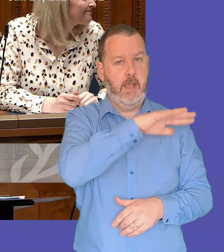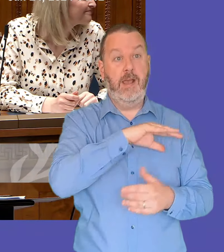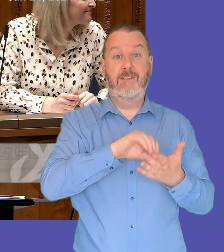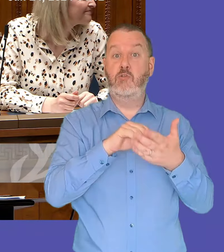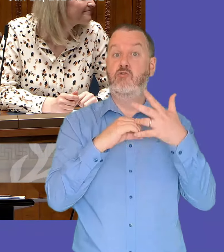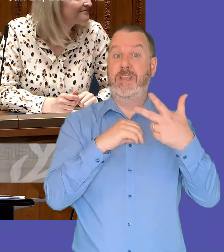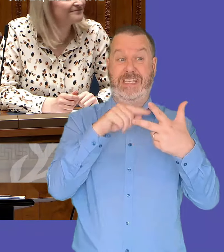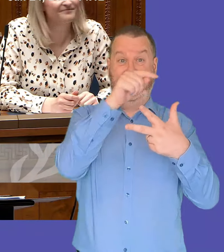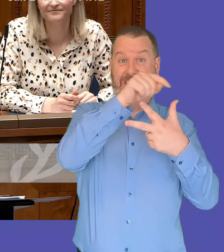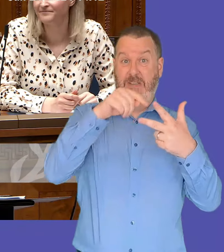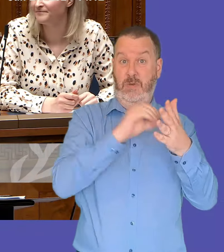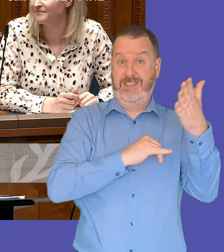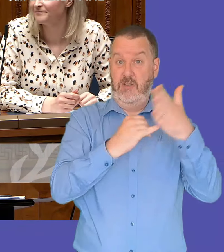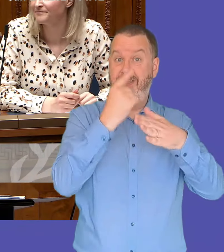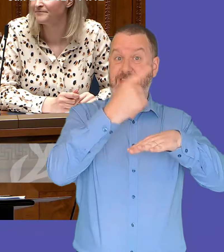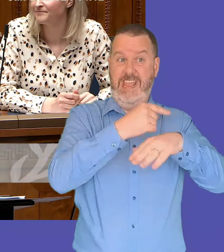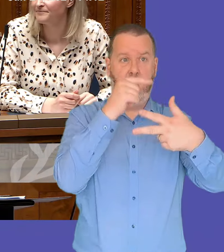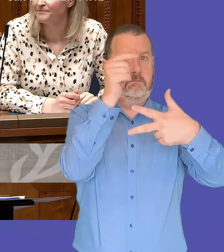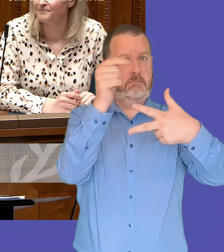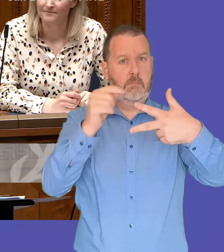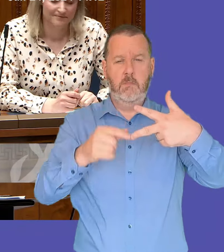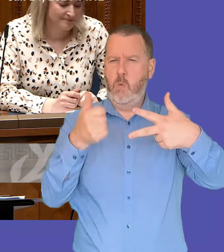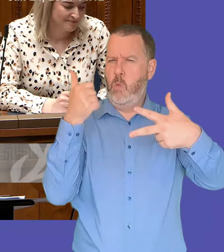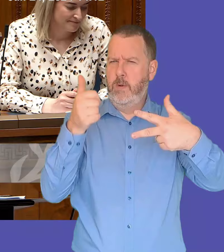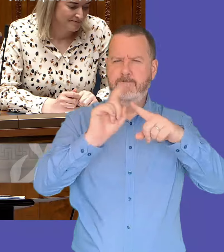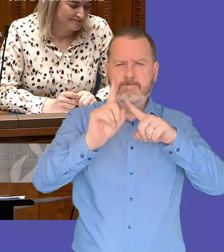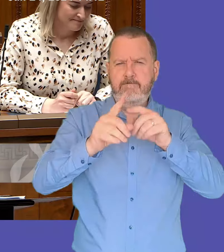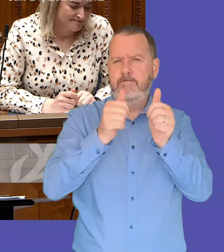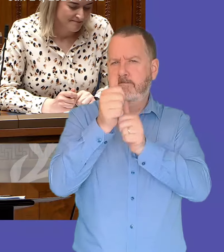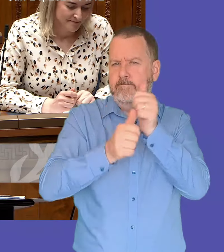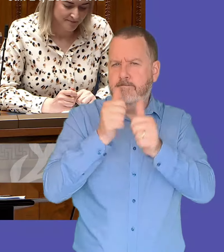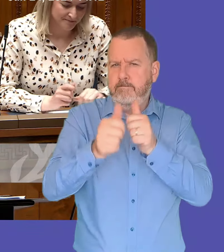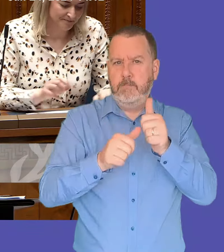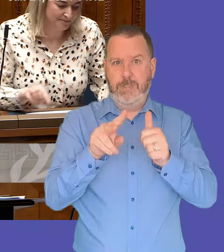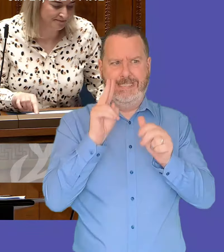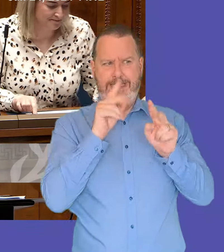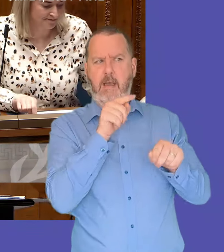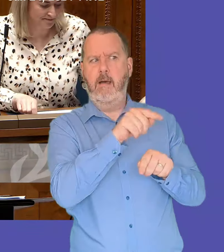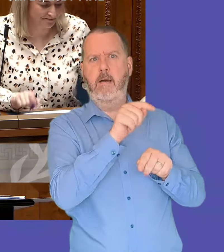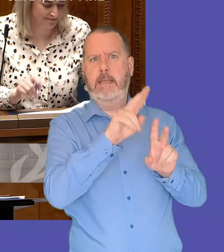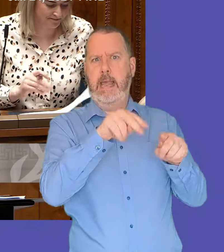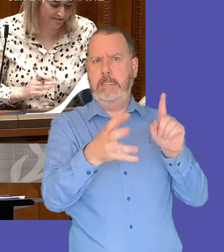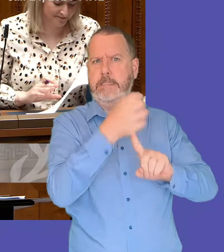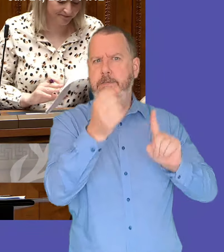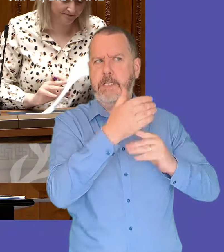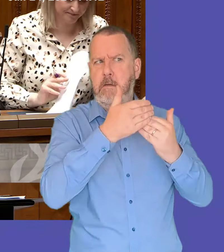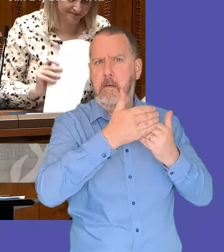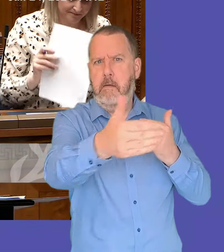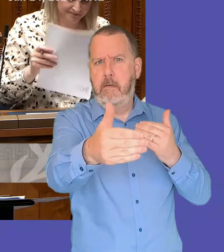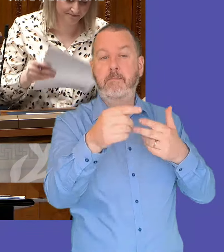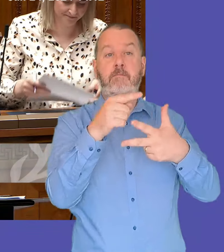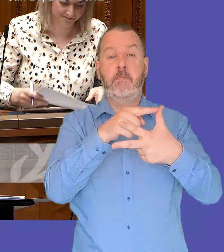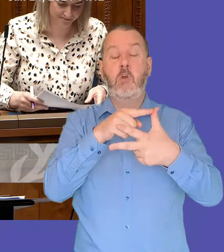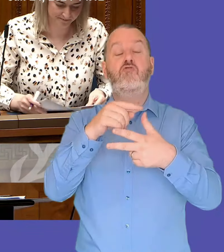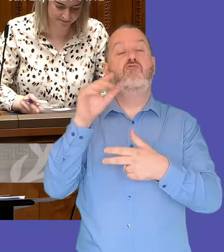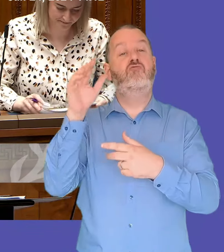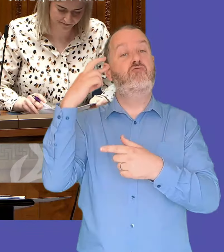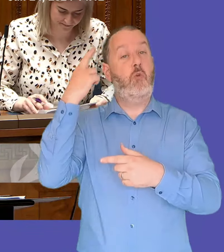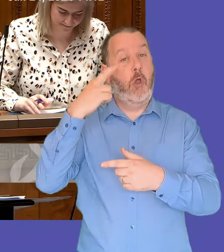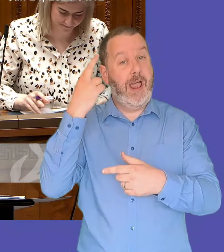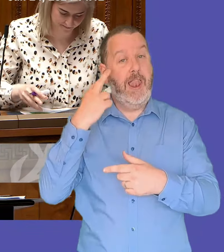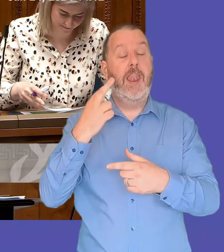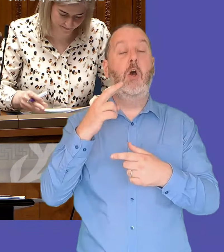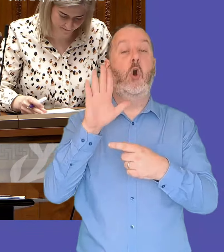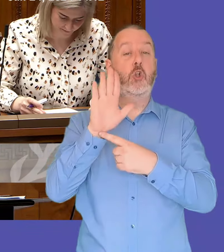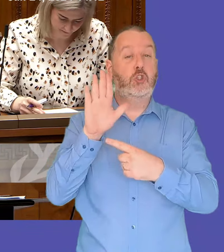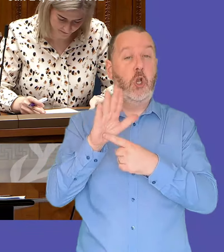three existing tenants on the site deliver unique and varied activities but illustrate what really can be achieved our uas have